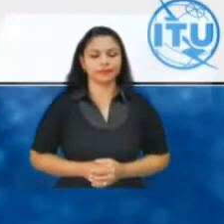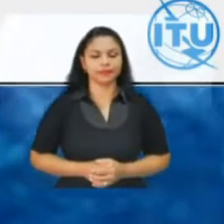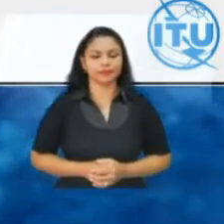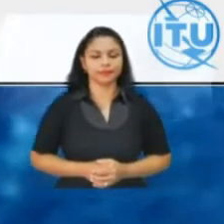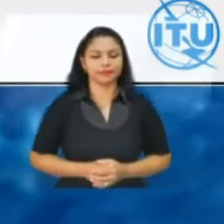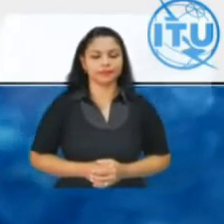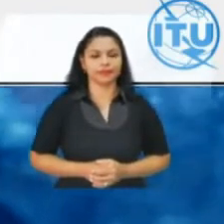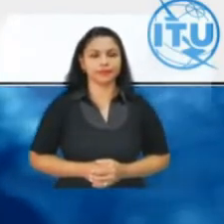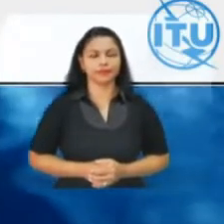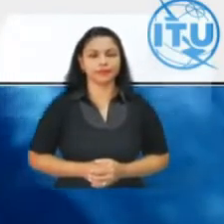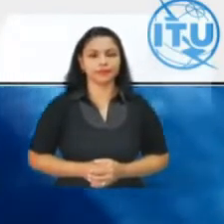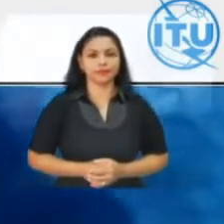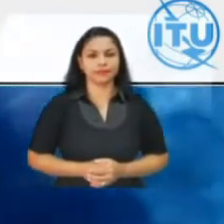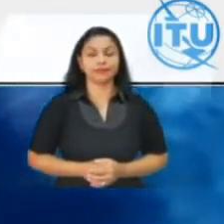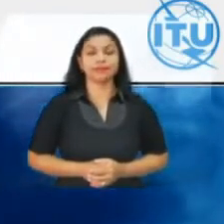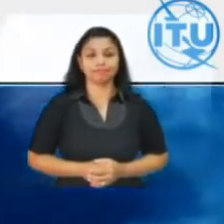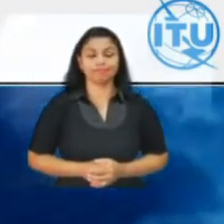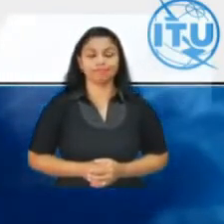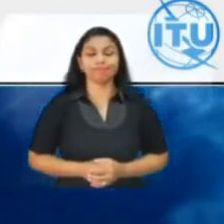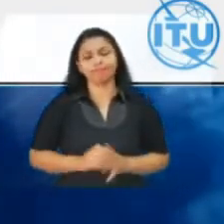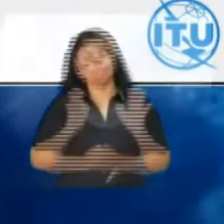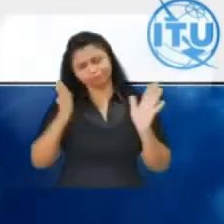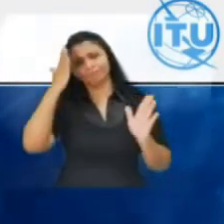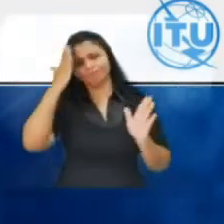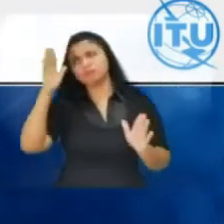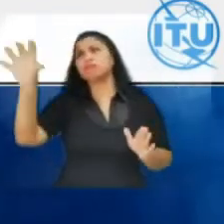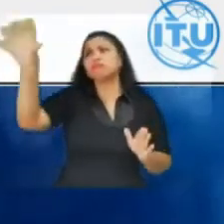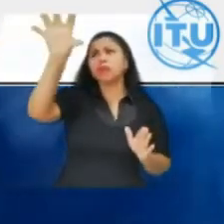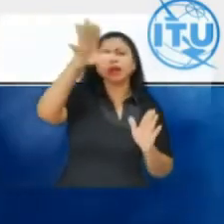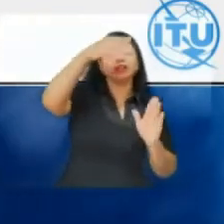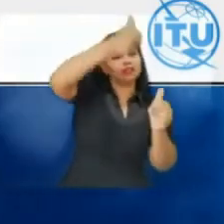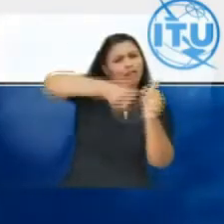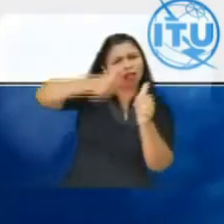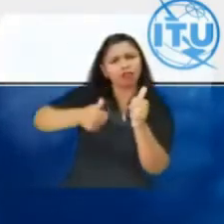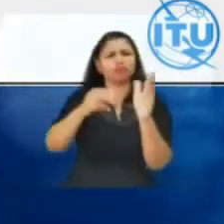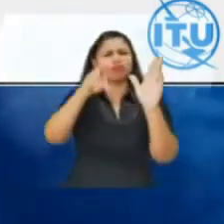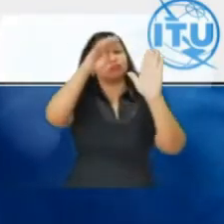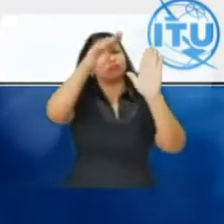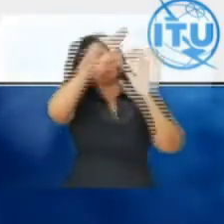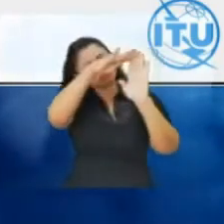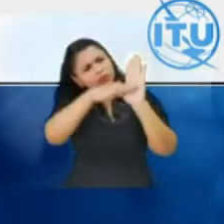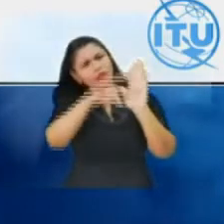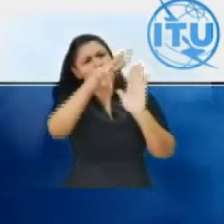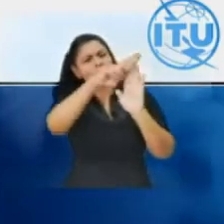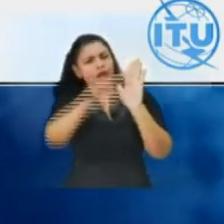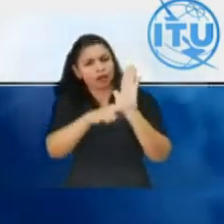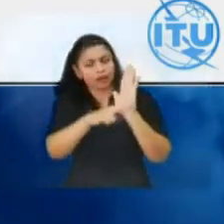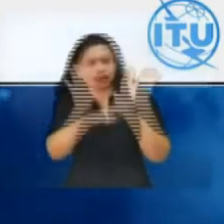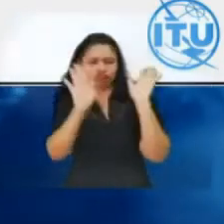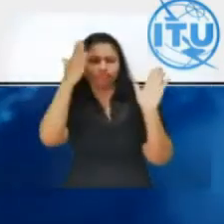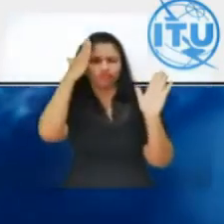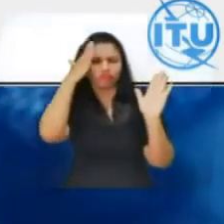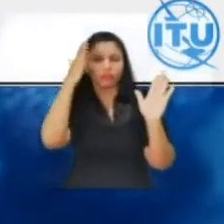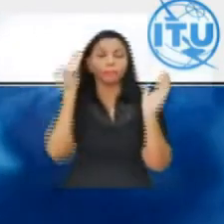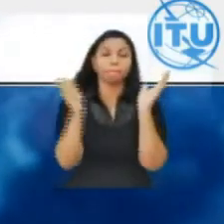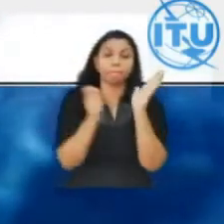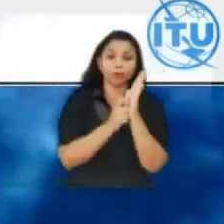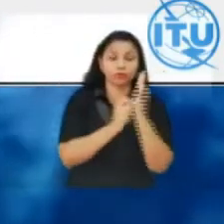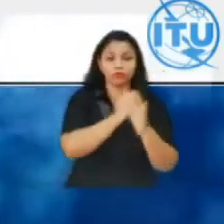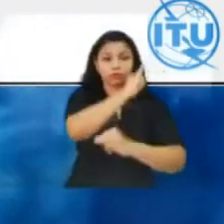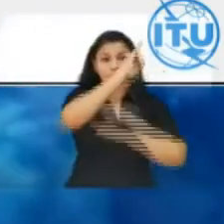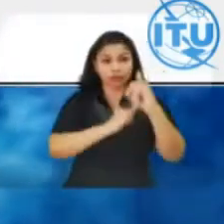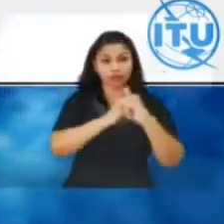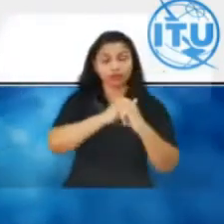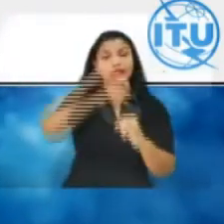they have to if a country has the policies and different priorities in the international world all needs to be